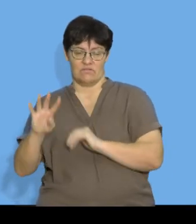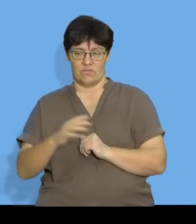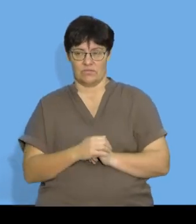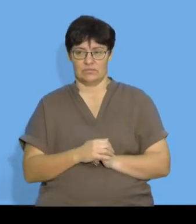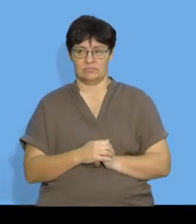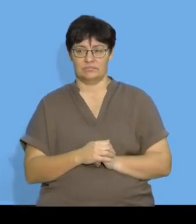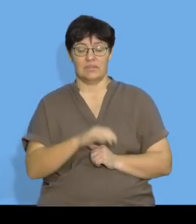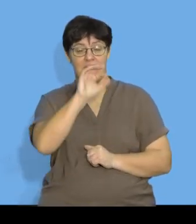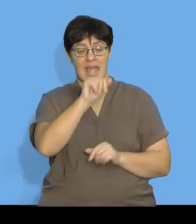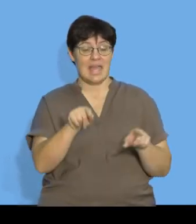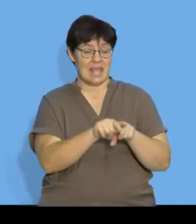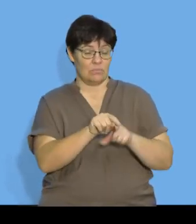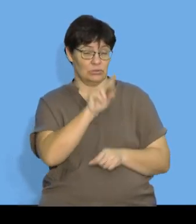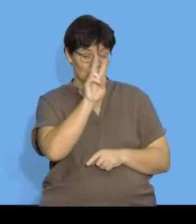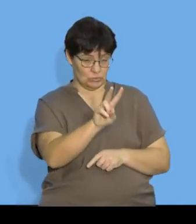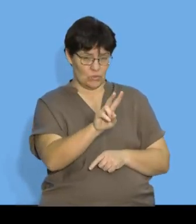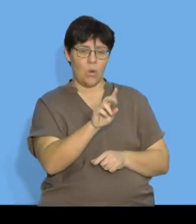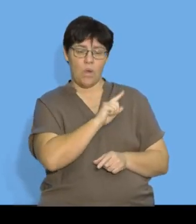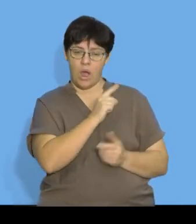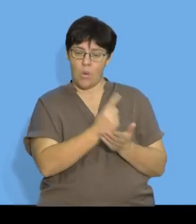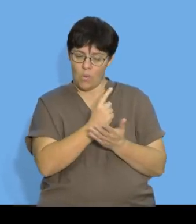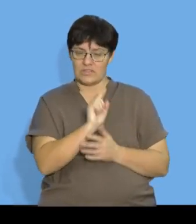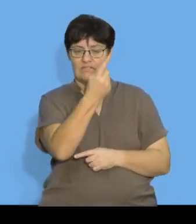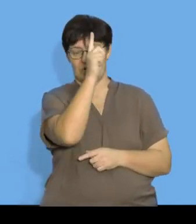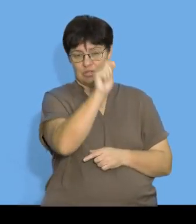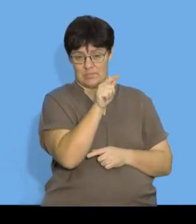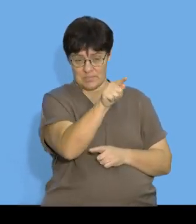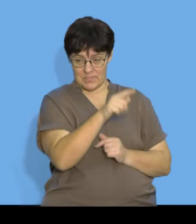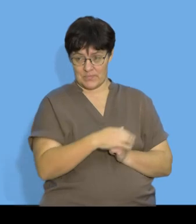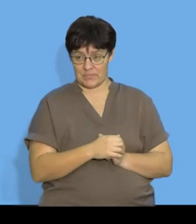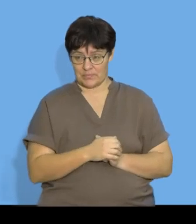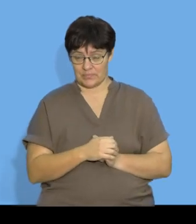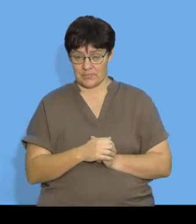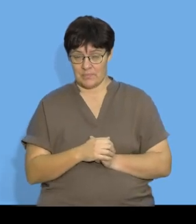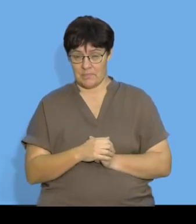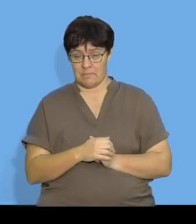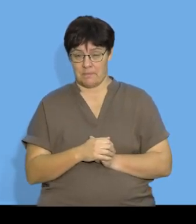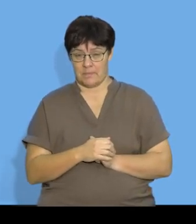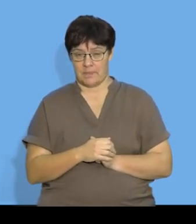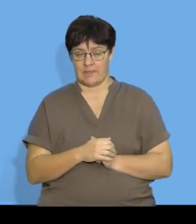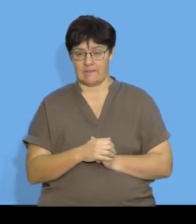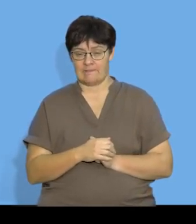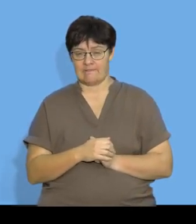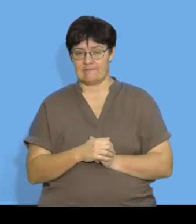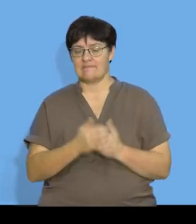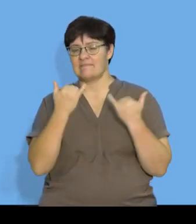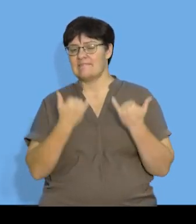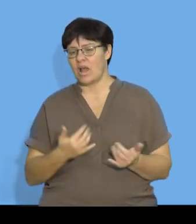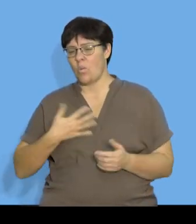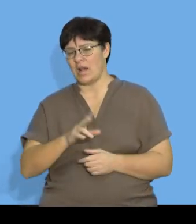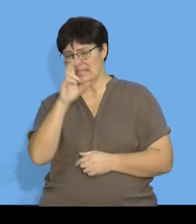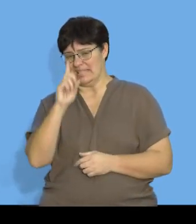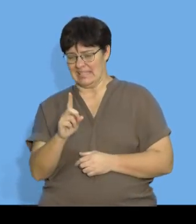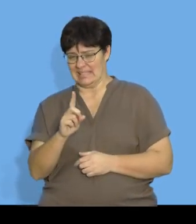2 because a is always equal to the first term of the sequence I'm now looking for my common difference